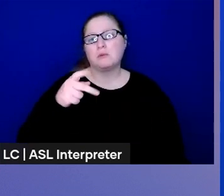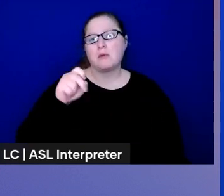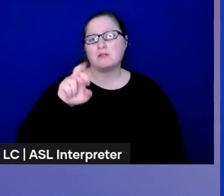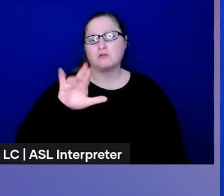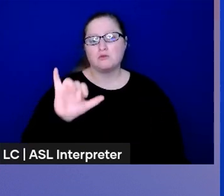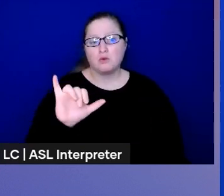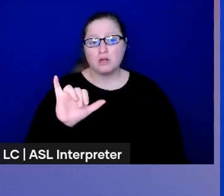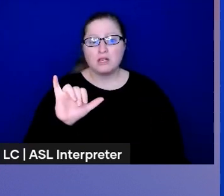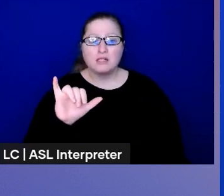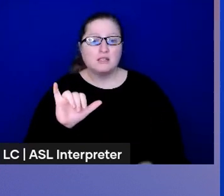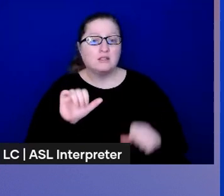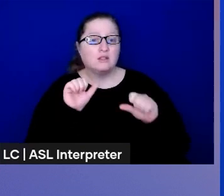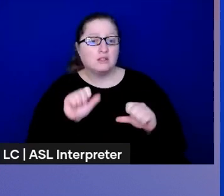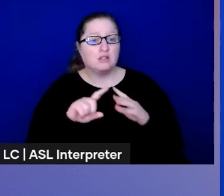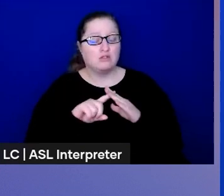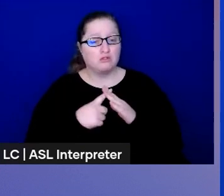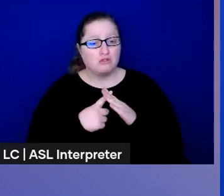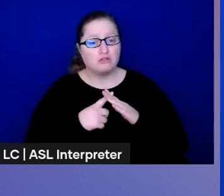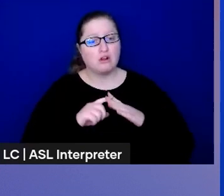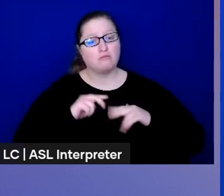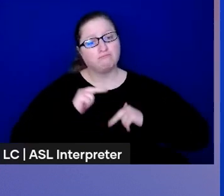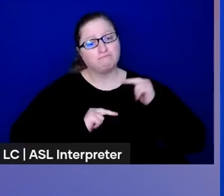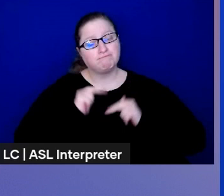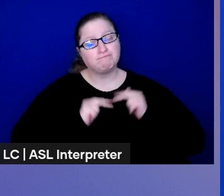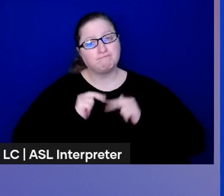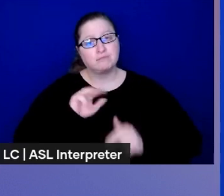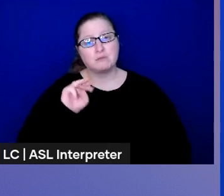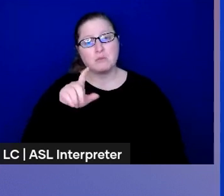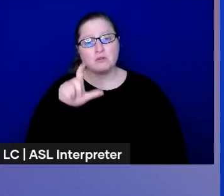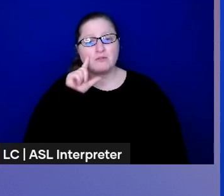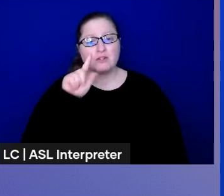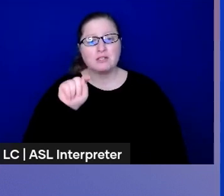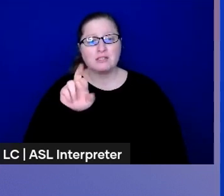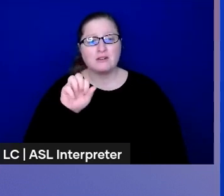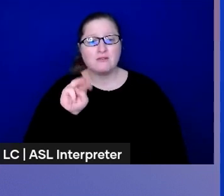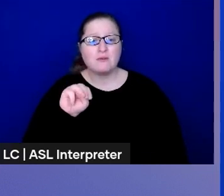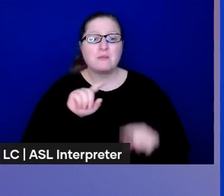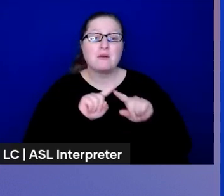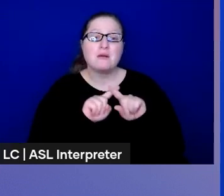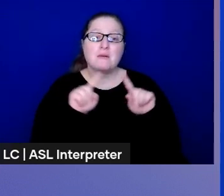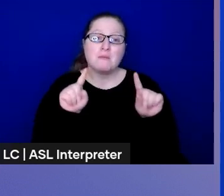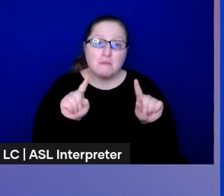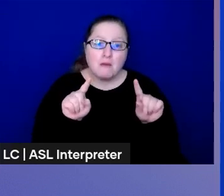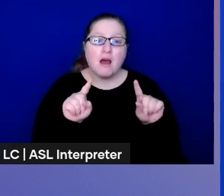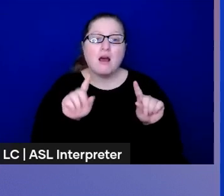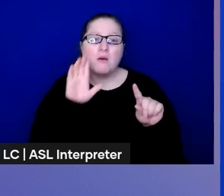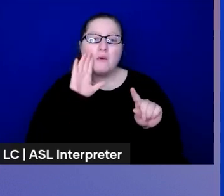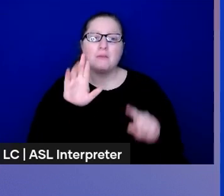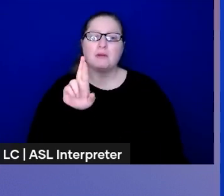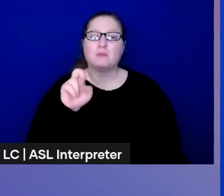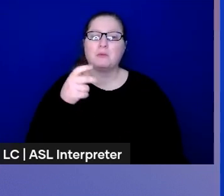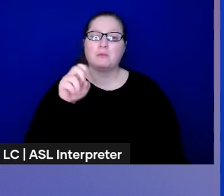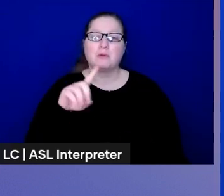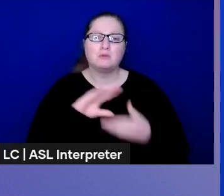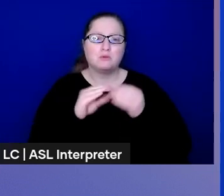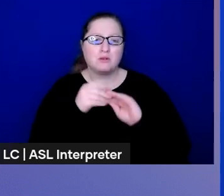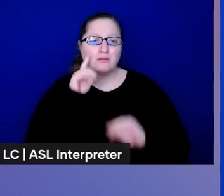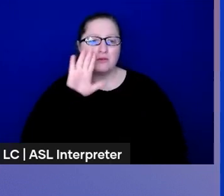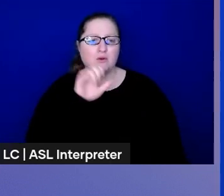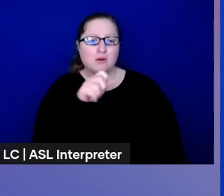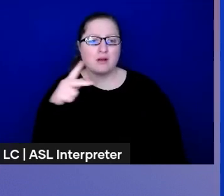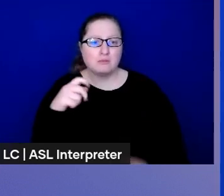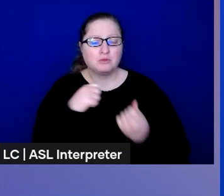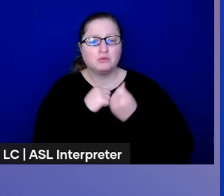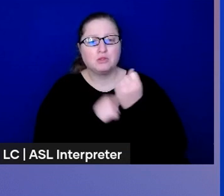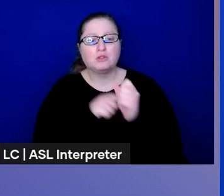store many modules for Terraform. However, this will be a repository for your application's infrastructure as code where you can